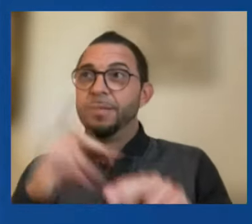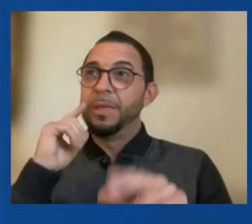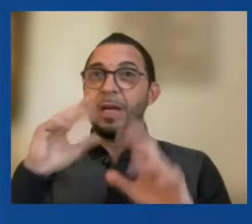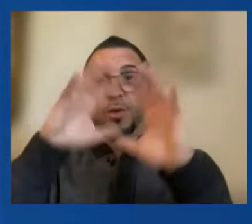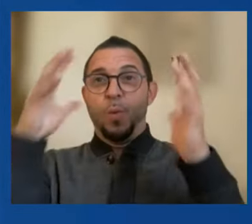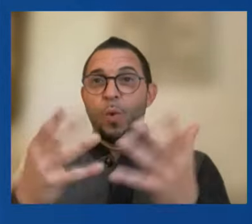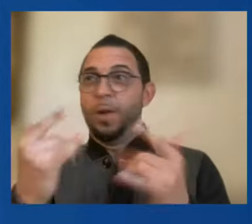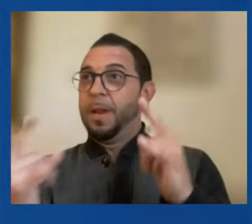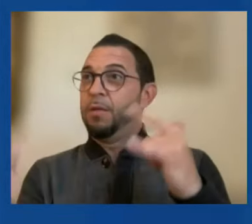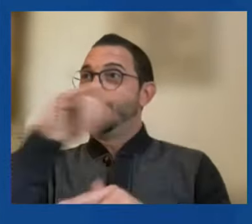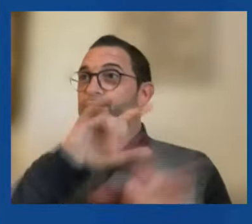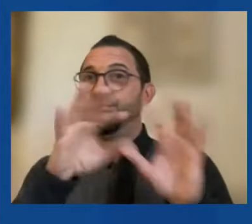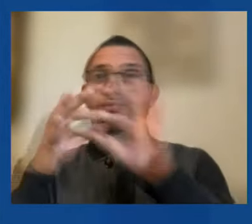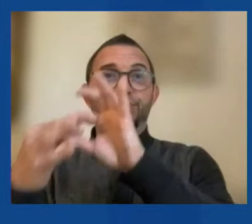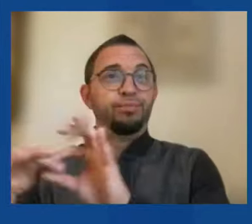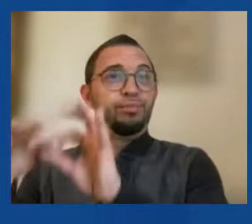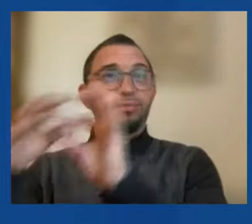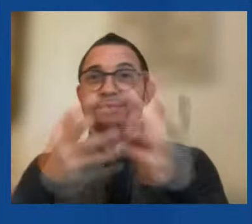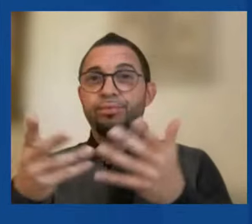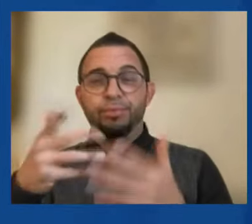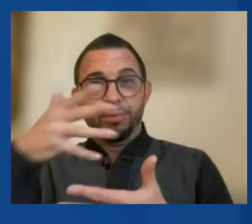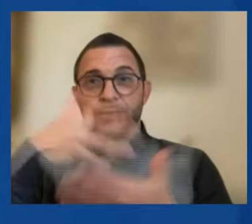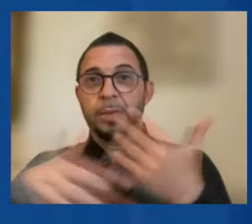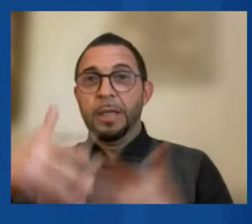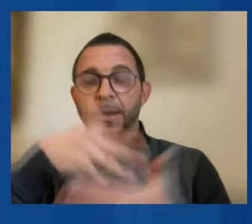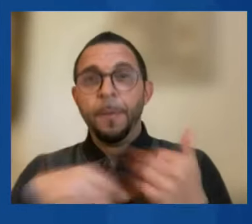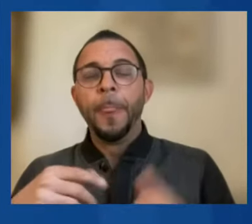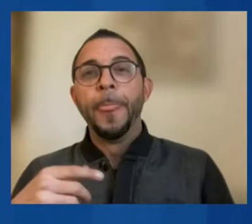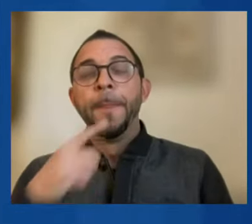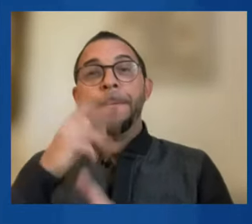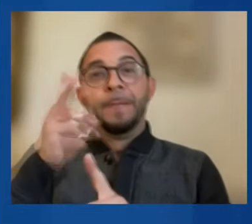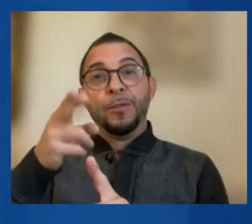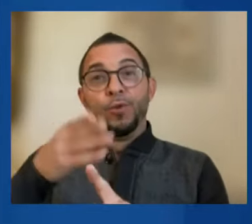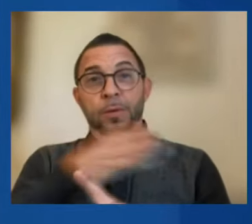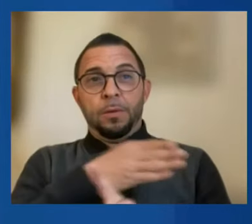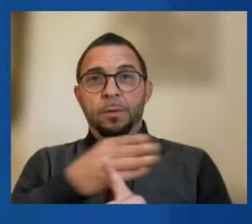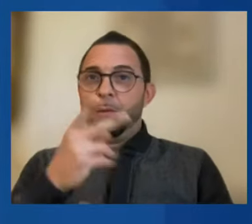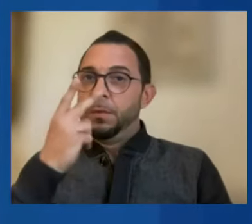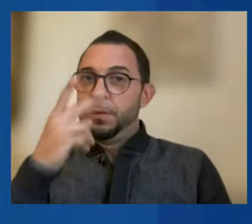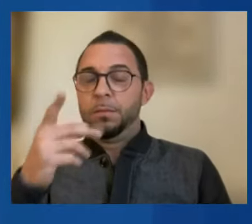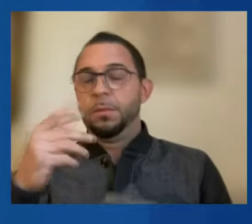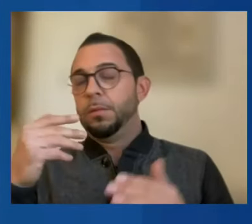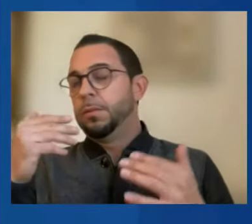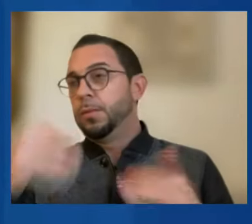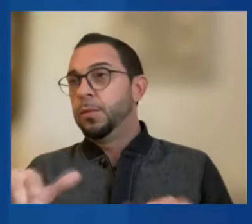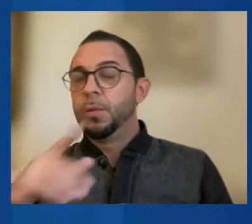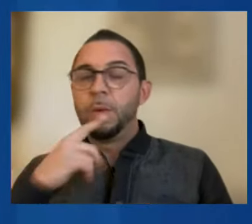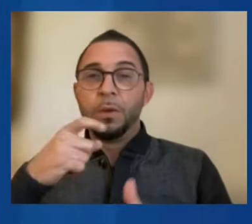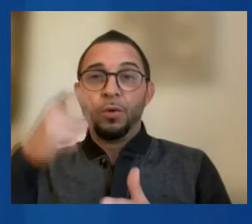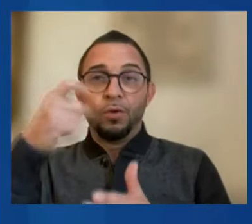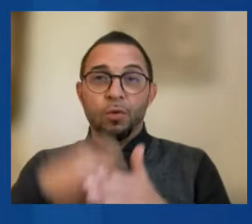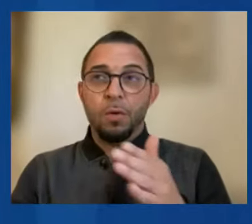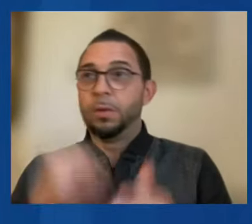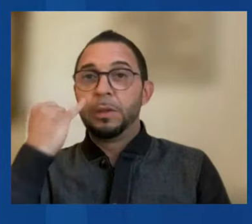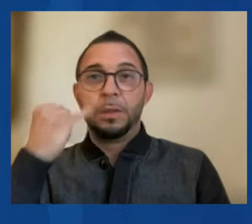And recent history shows us the incredibly high cost of inadequate preparation.